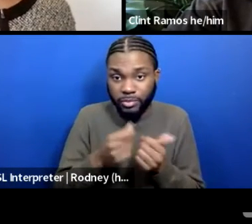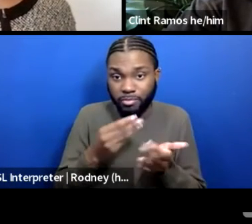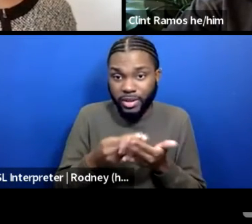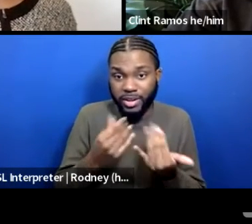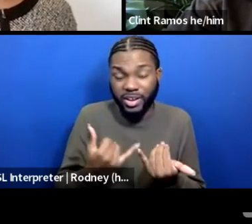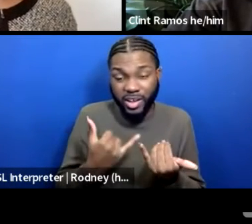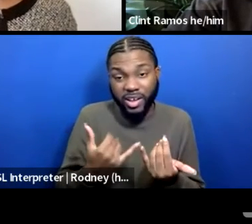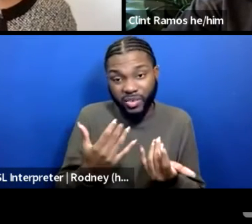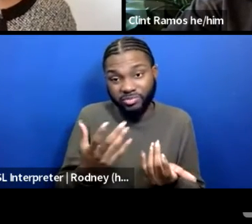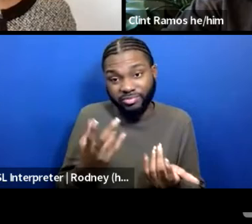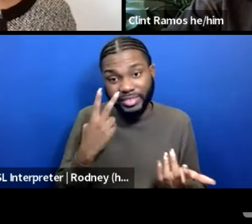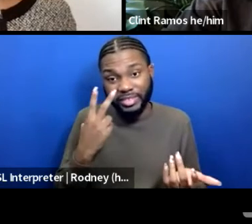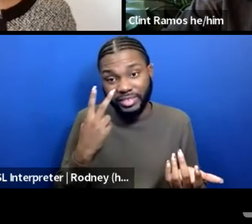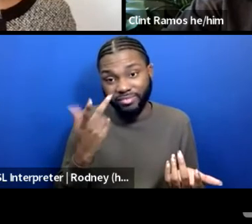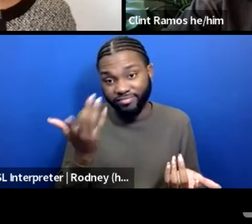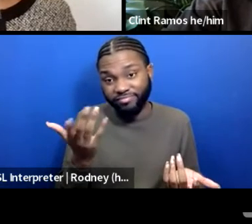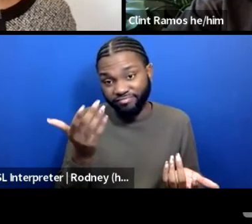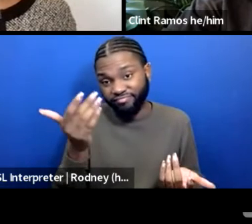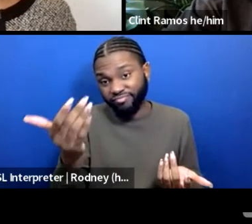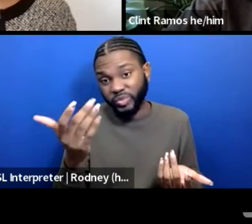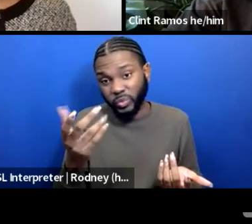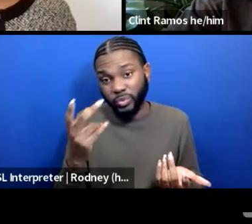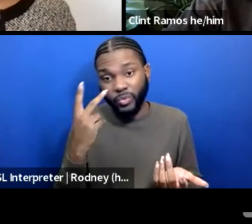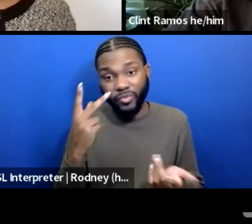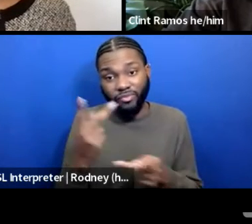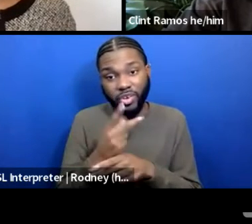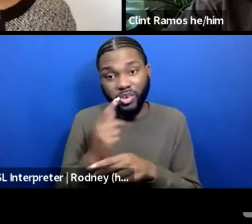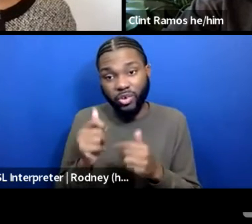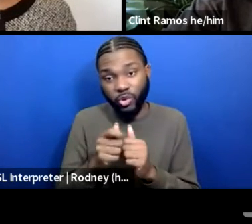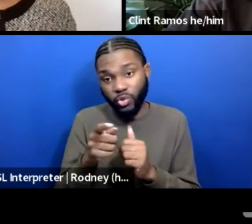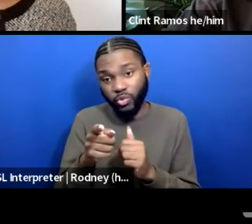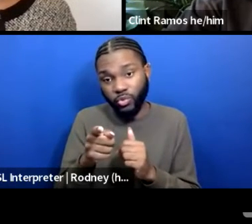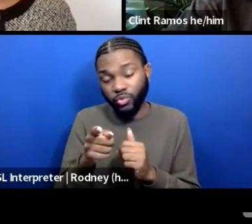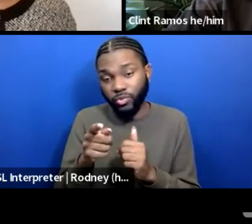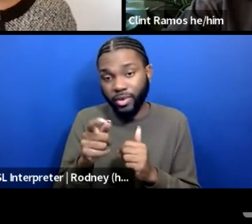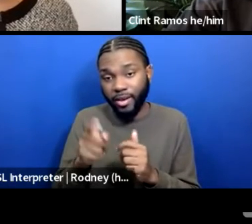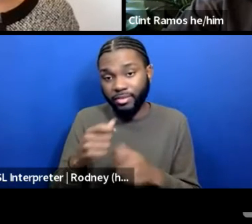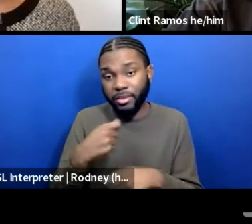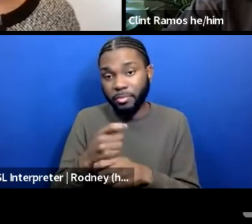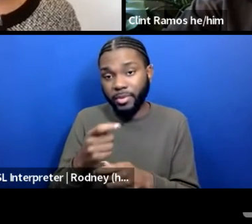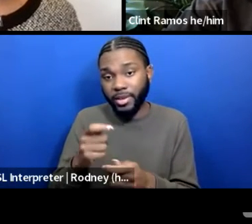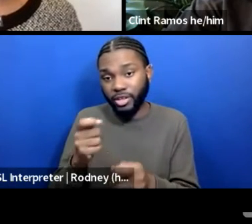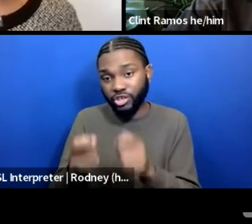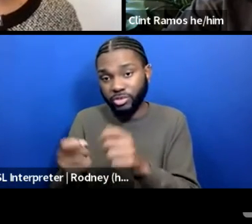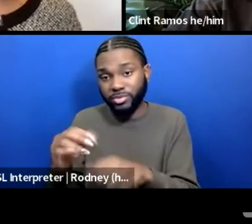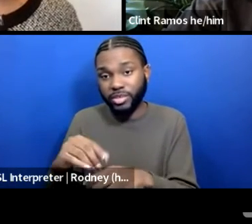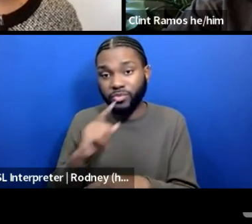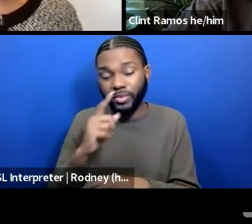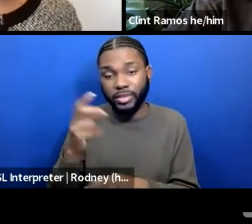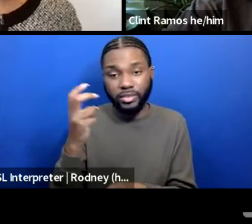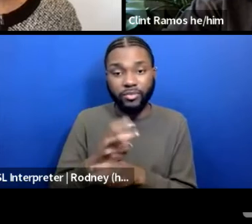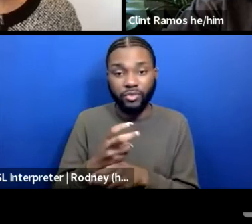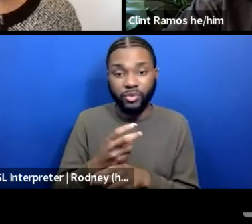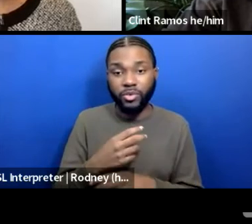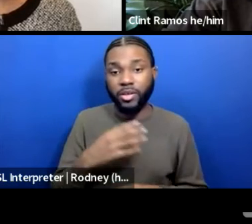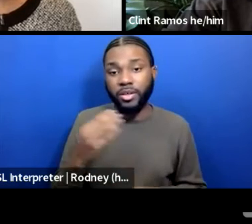you'll find out how you're going to have to make adjustments in a really difficult and, um,